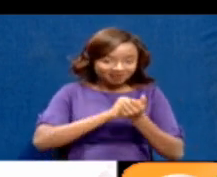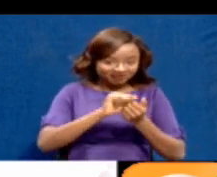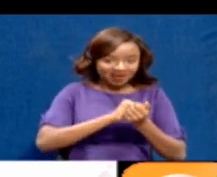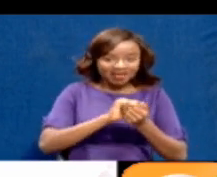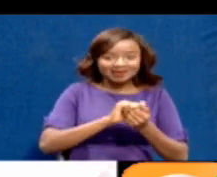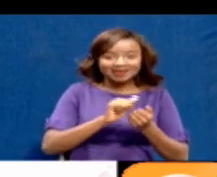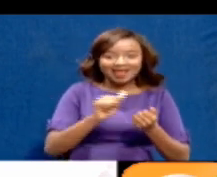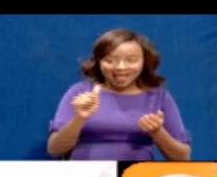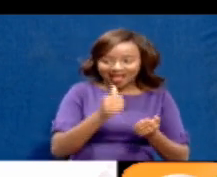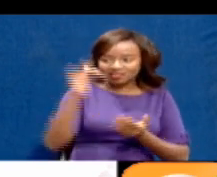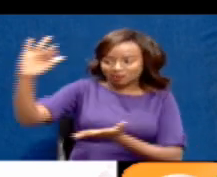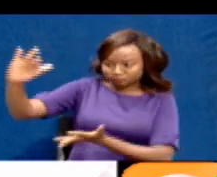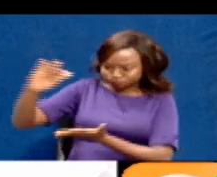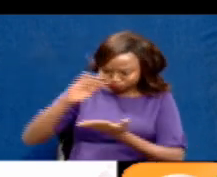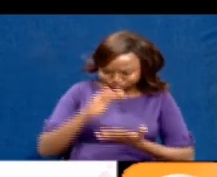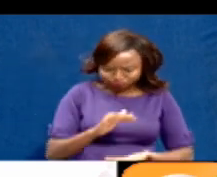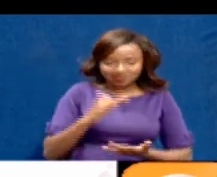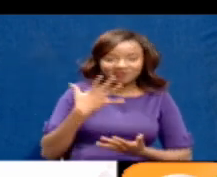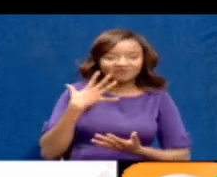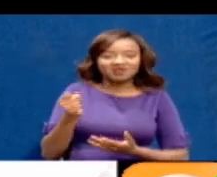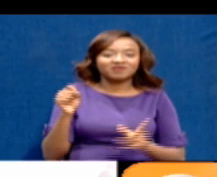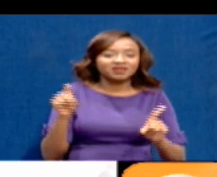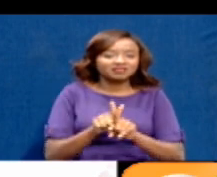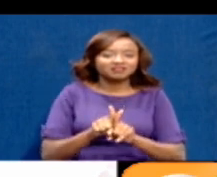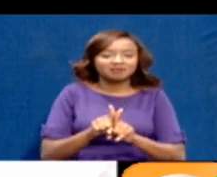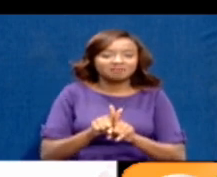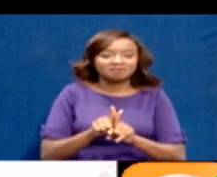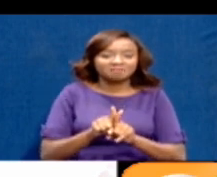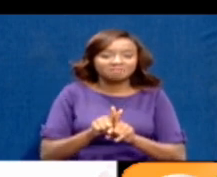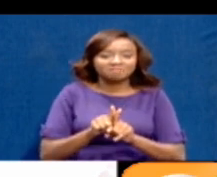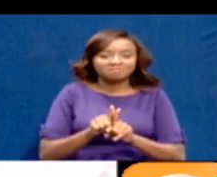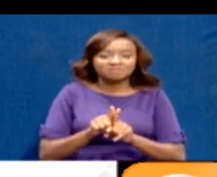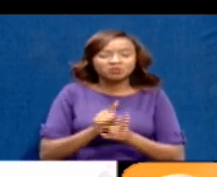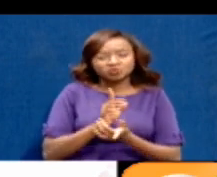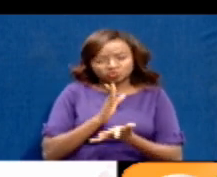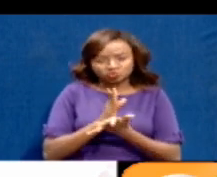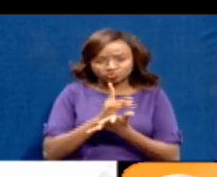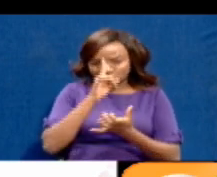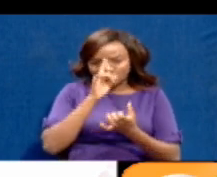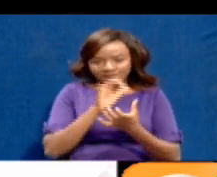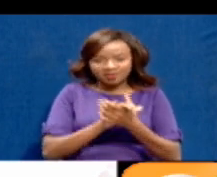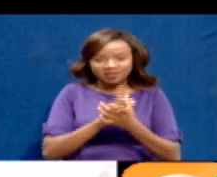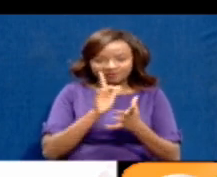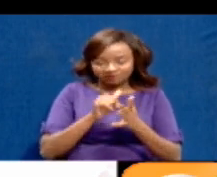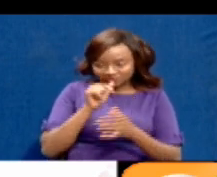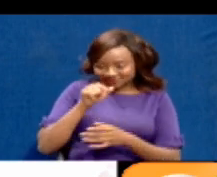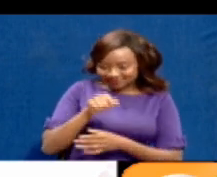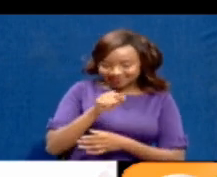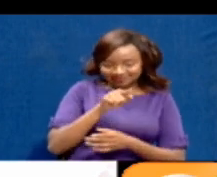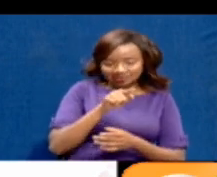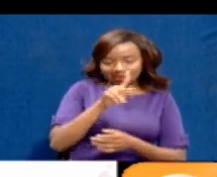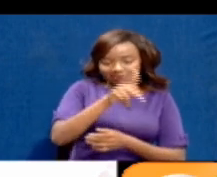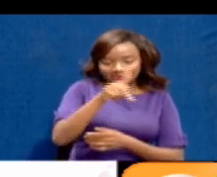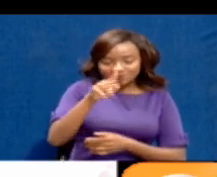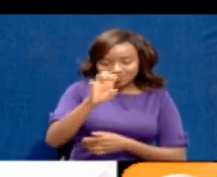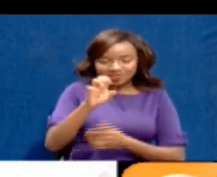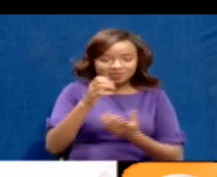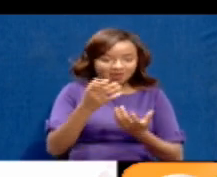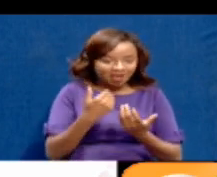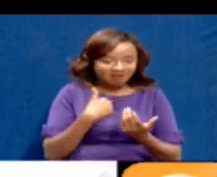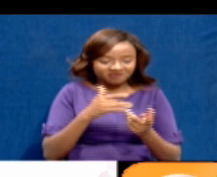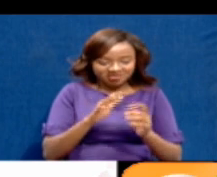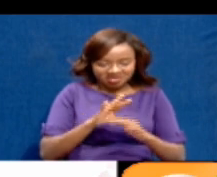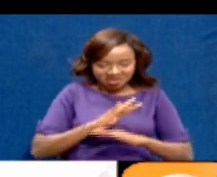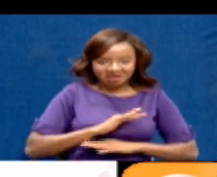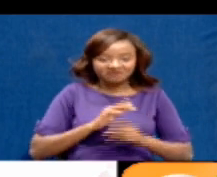more PP kits, about 500 PP kits. So we believe with these PP kits available and the